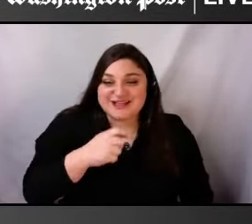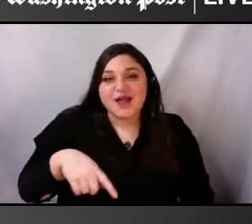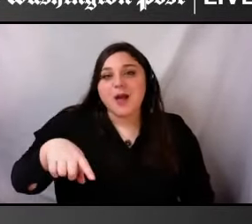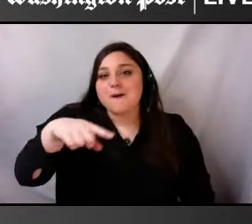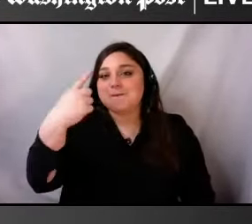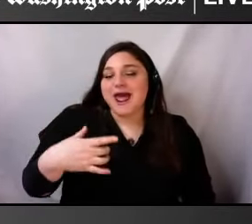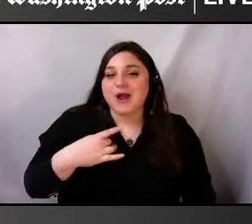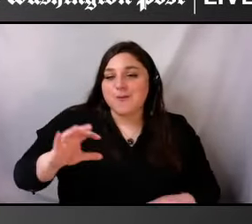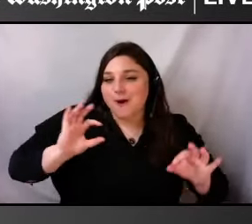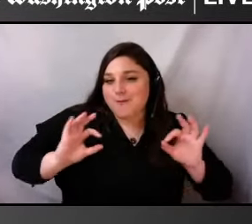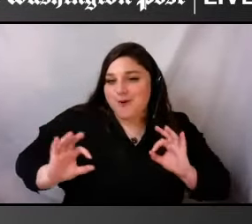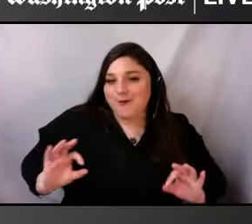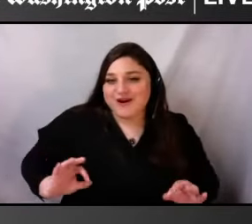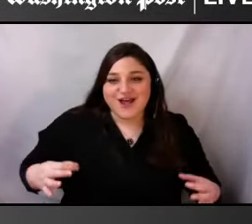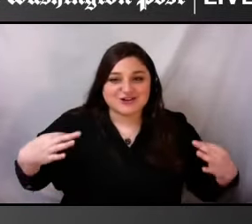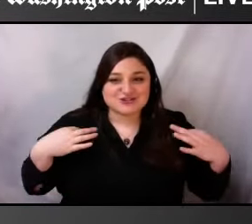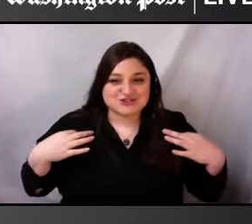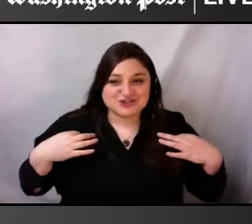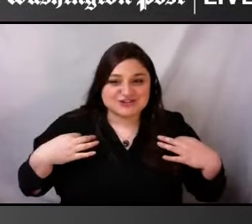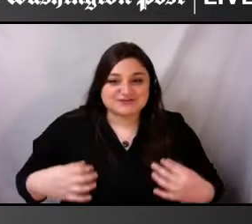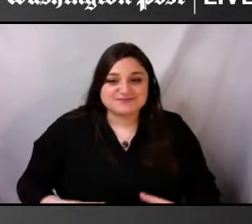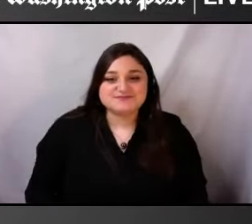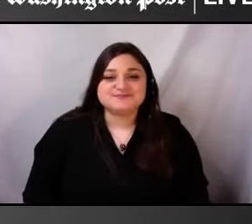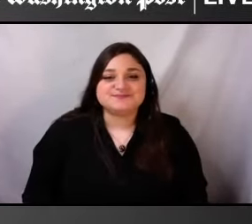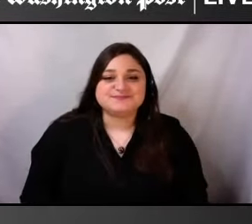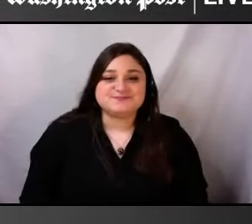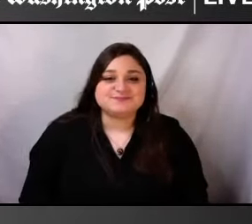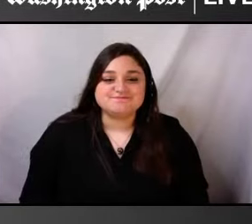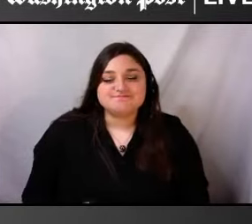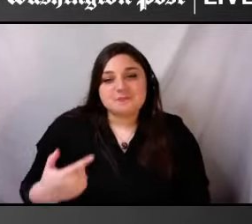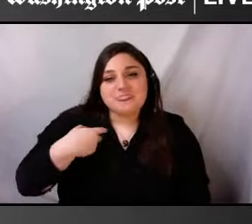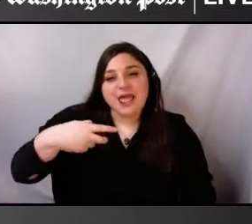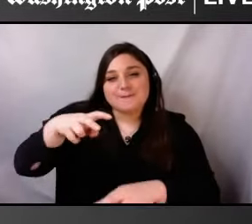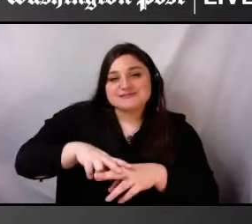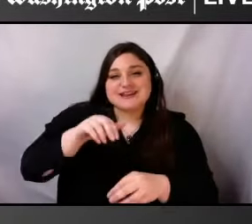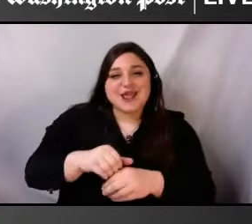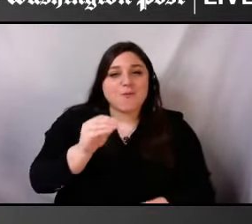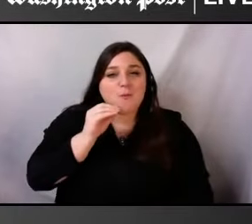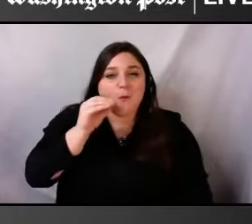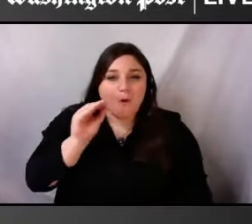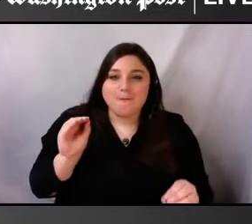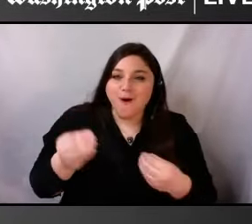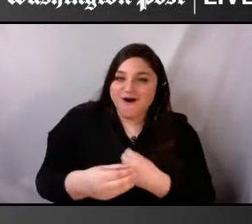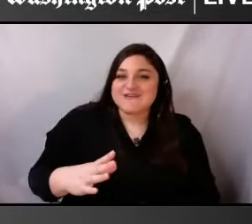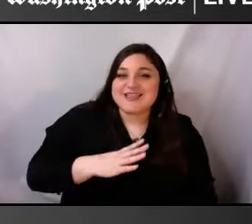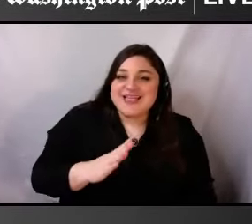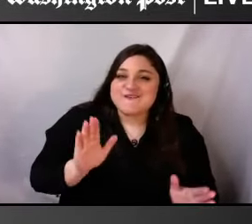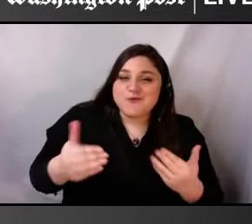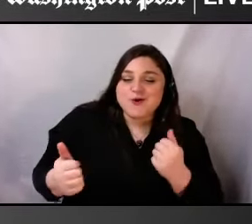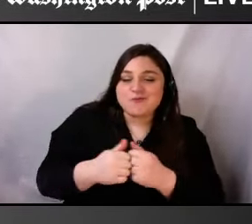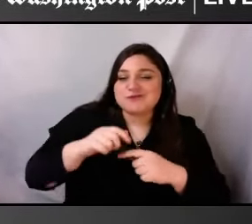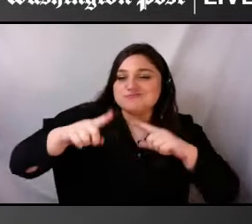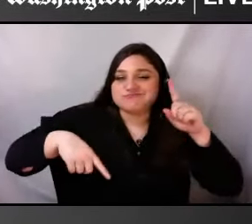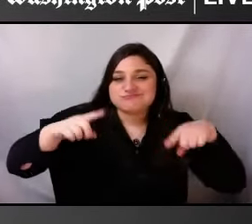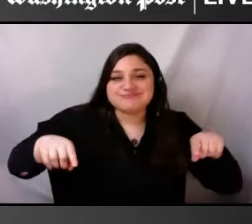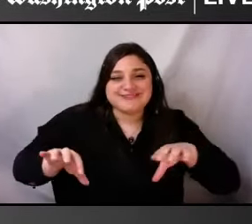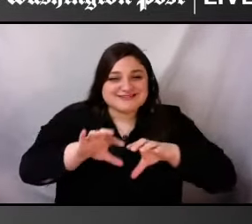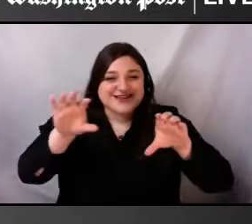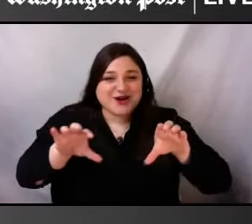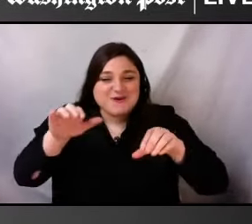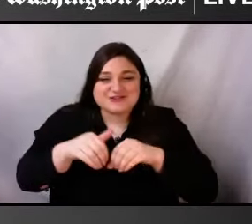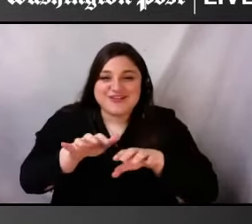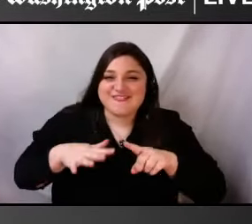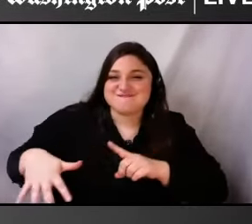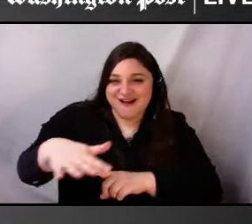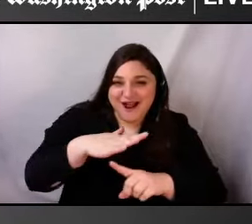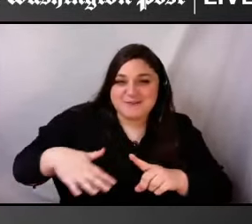top. I am sitting in my home office living room with a variety of decor around me, including a teal